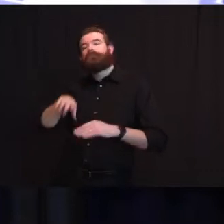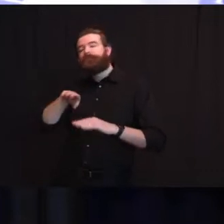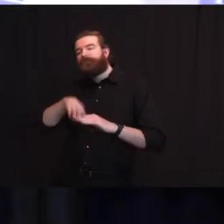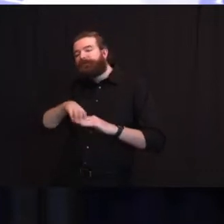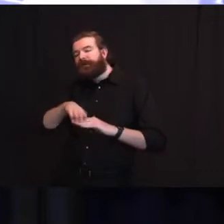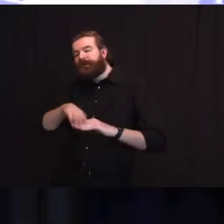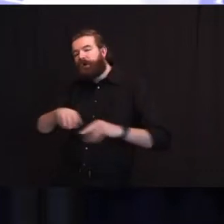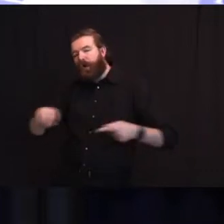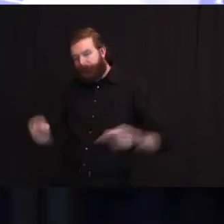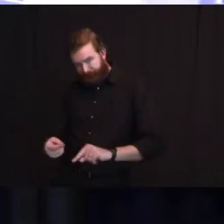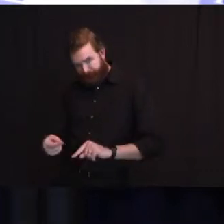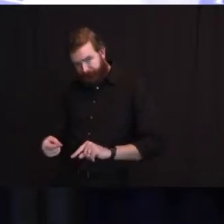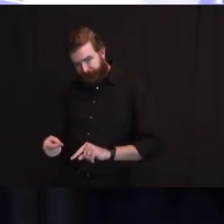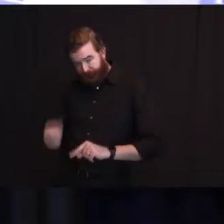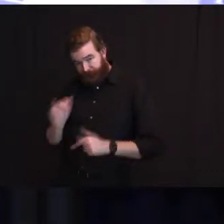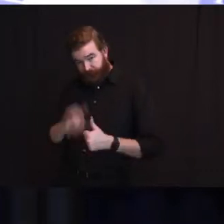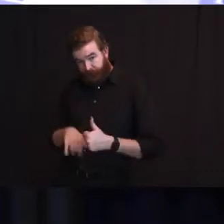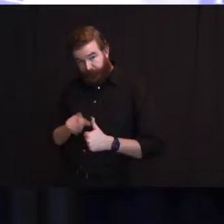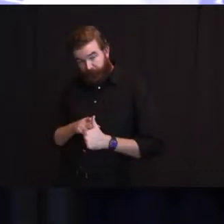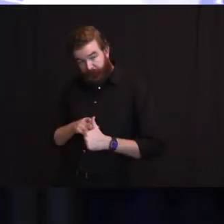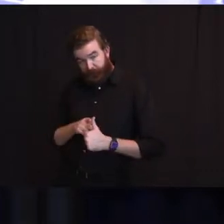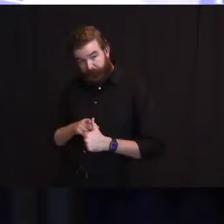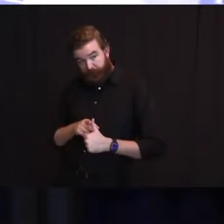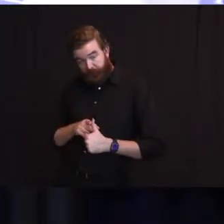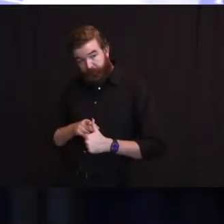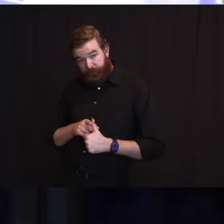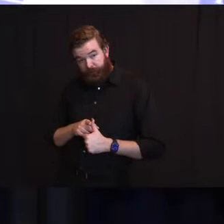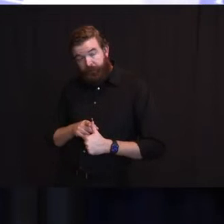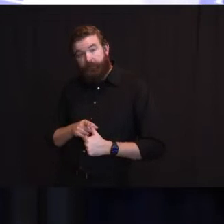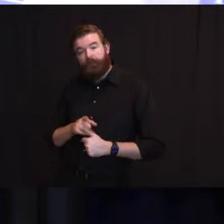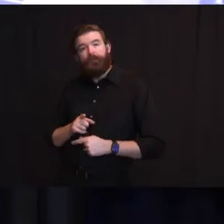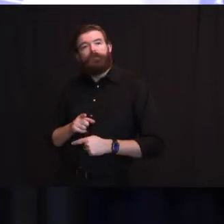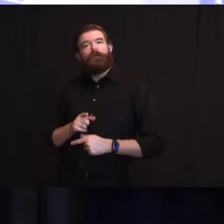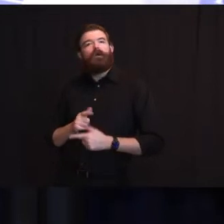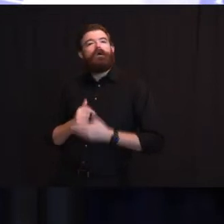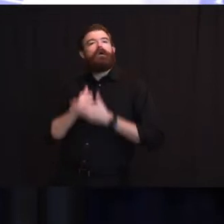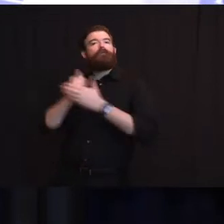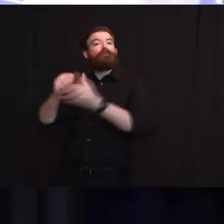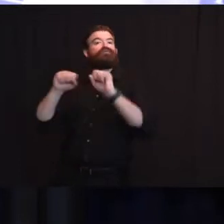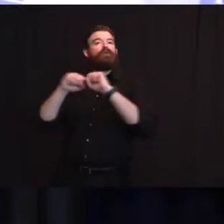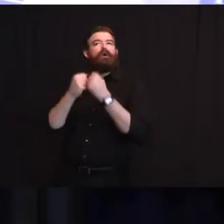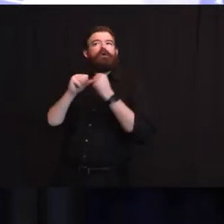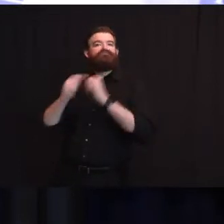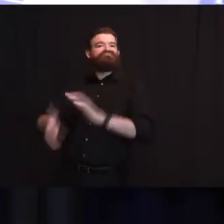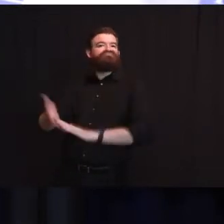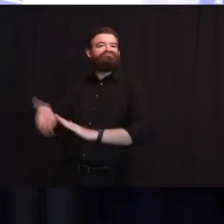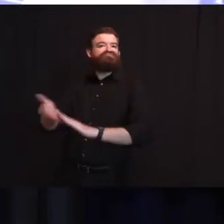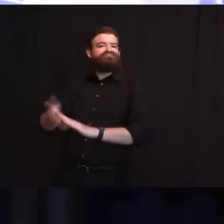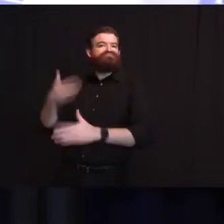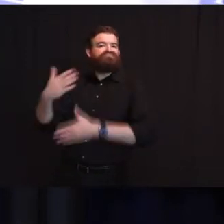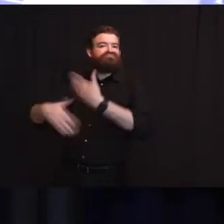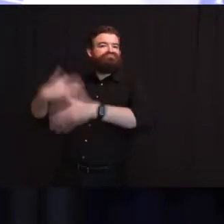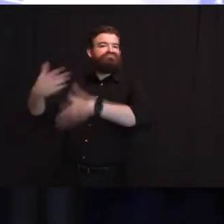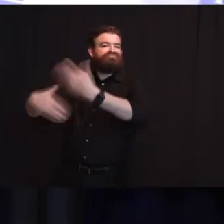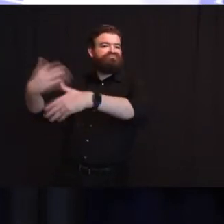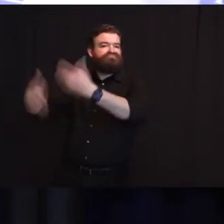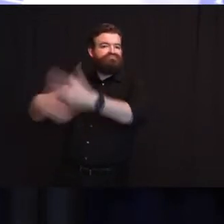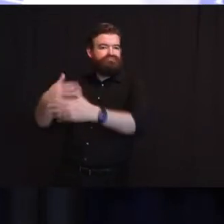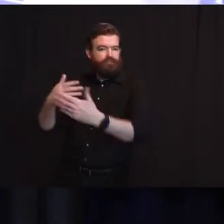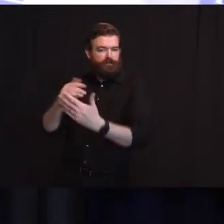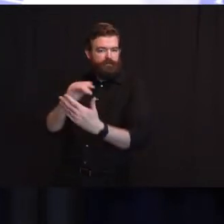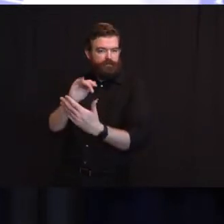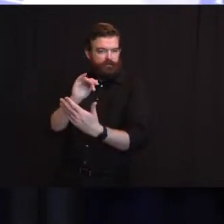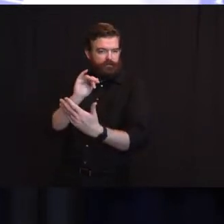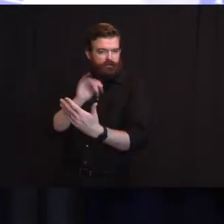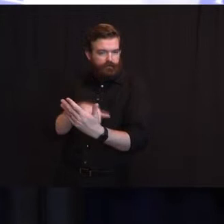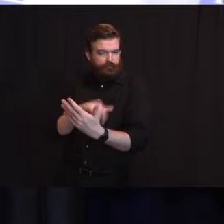and the overall functioning of society. Promoting justice, recognizing that those unable